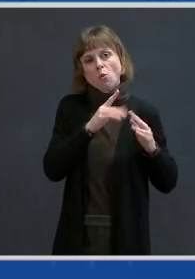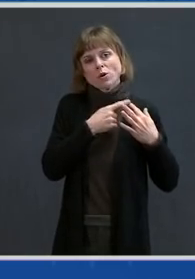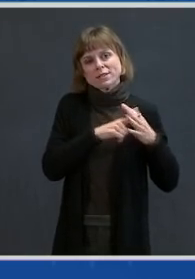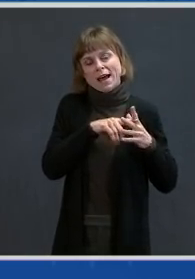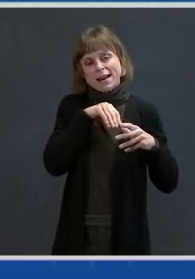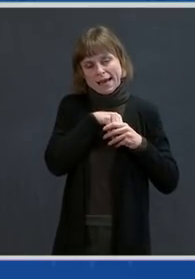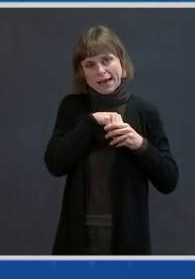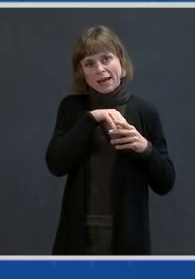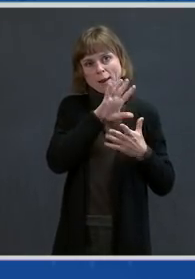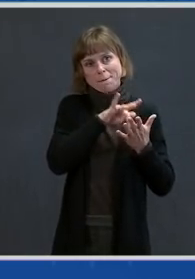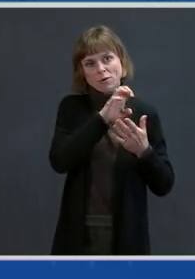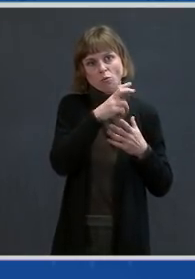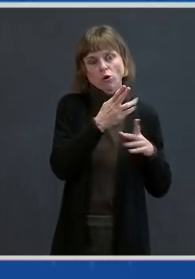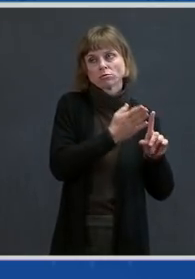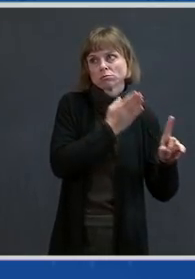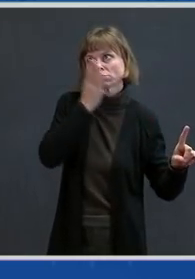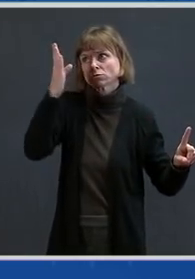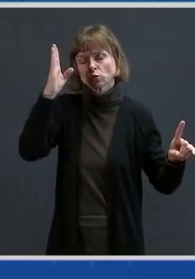study. Next slide.